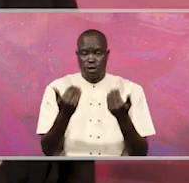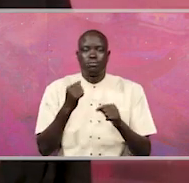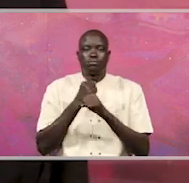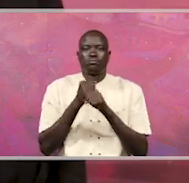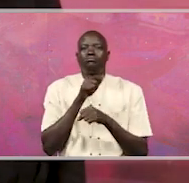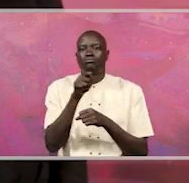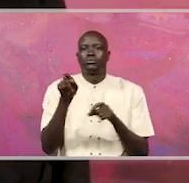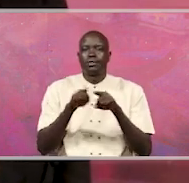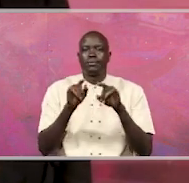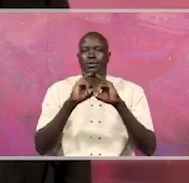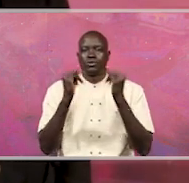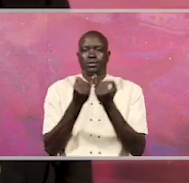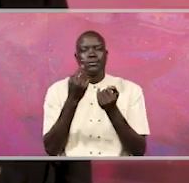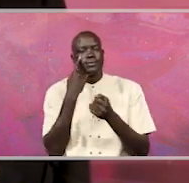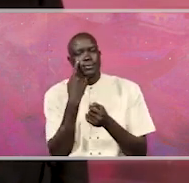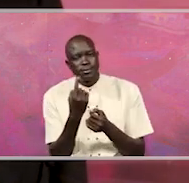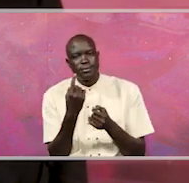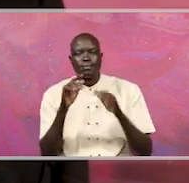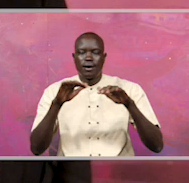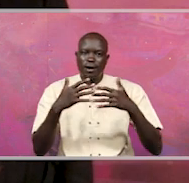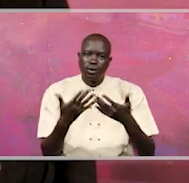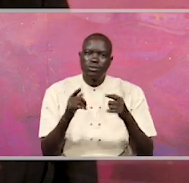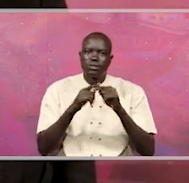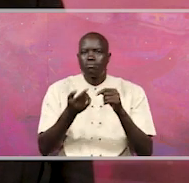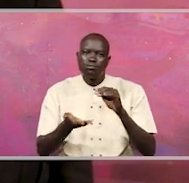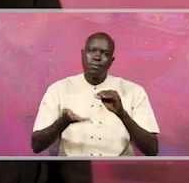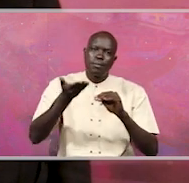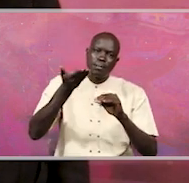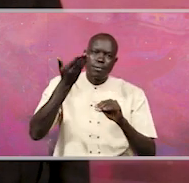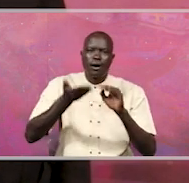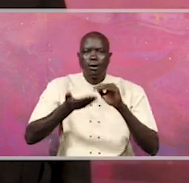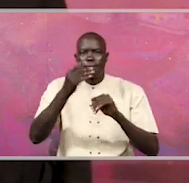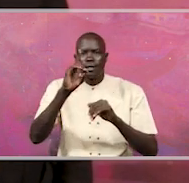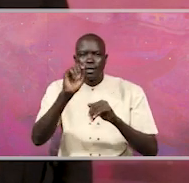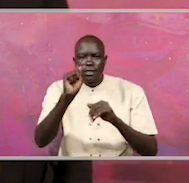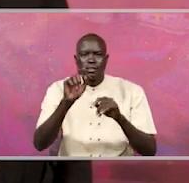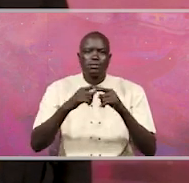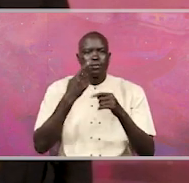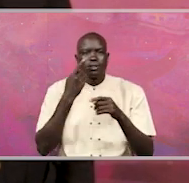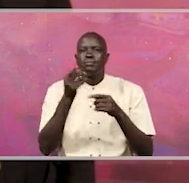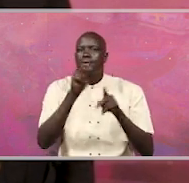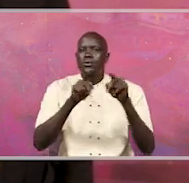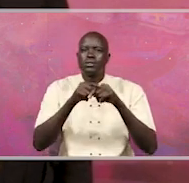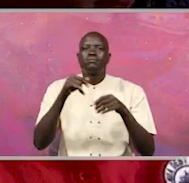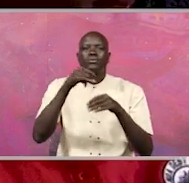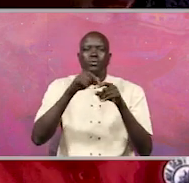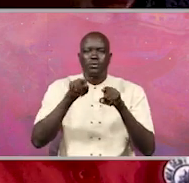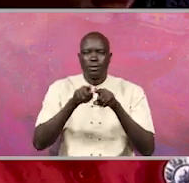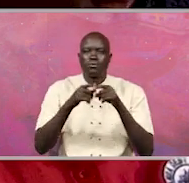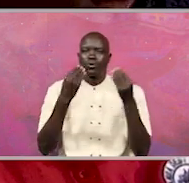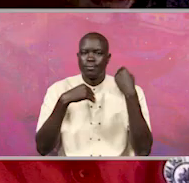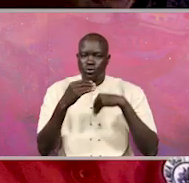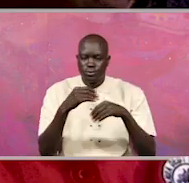we are doing as an institution to ensure that we are upbeat with those people who are involved in such offenses.